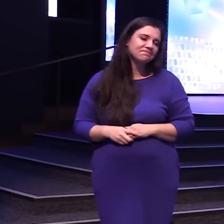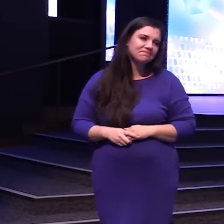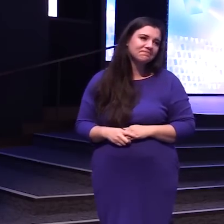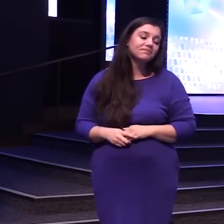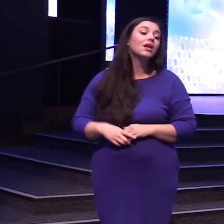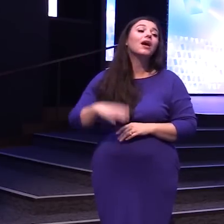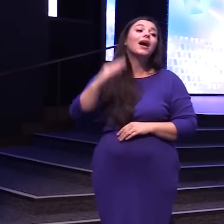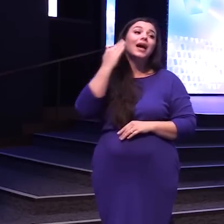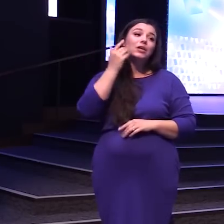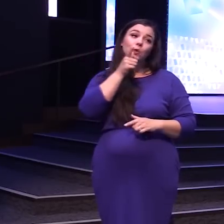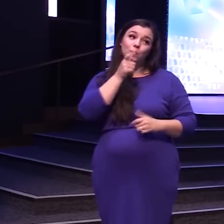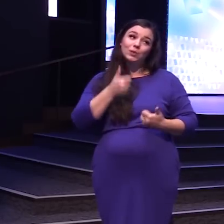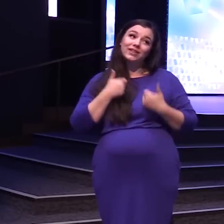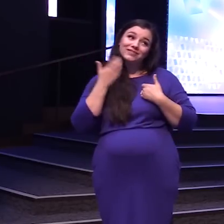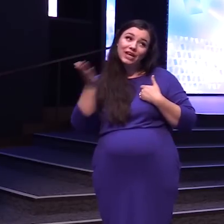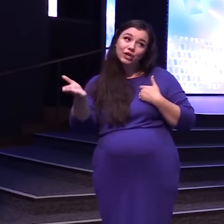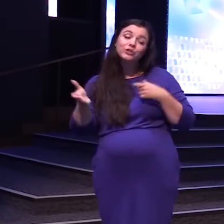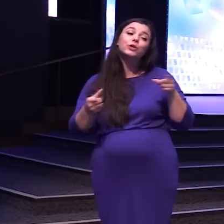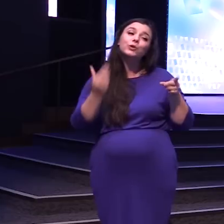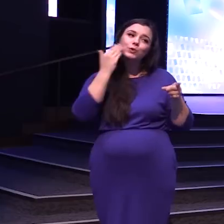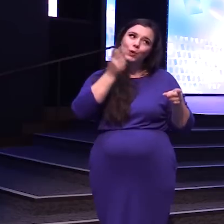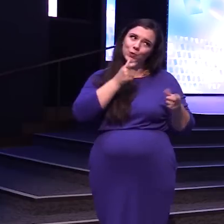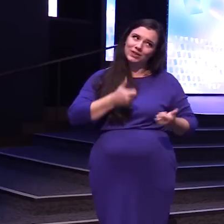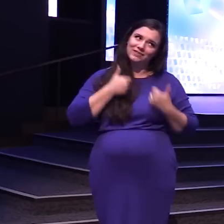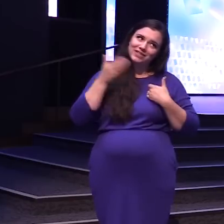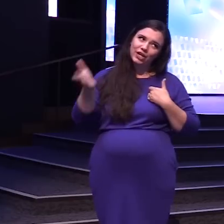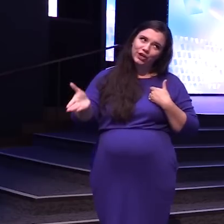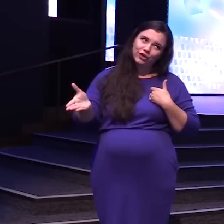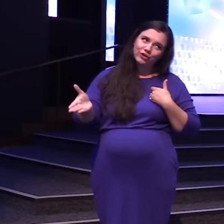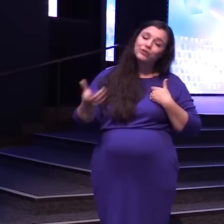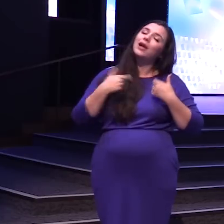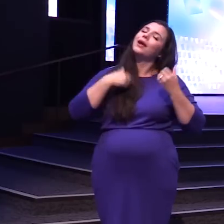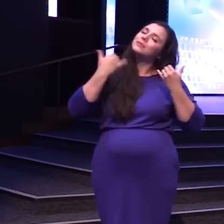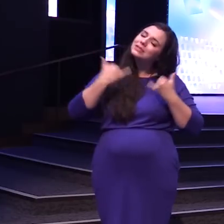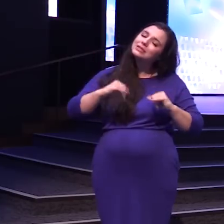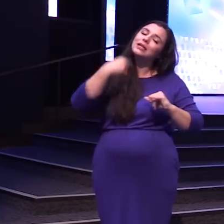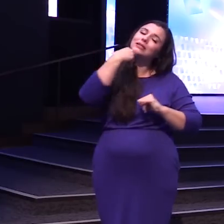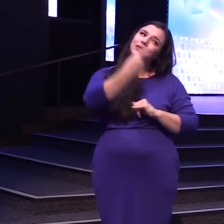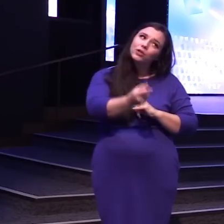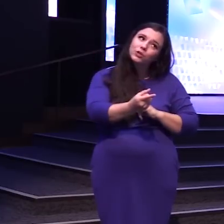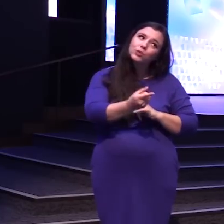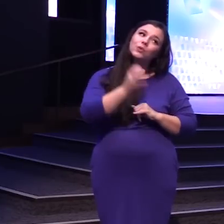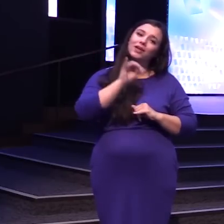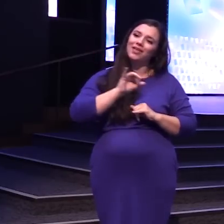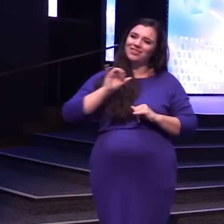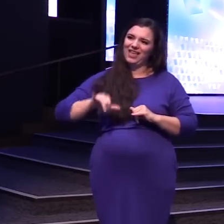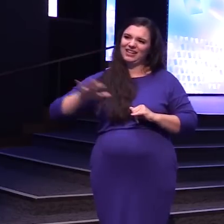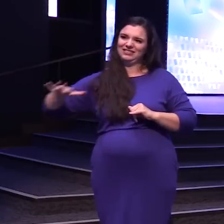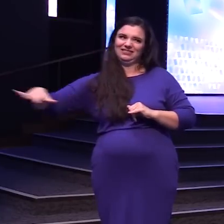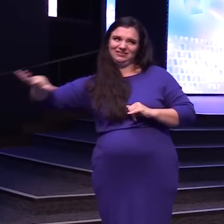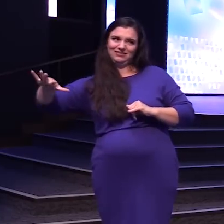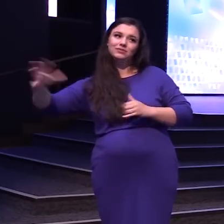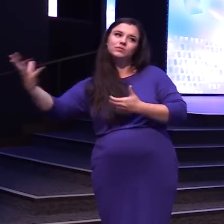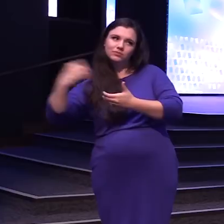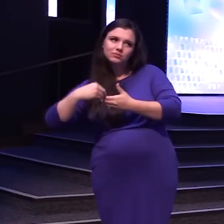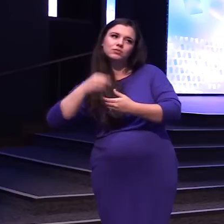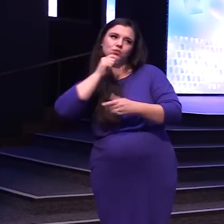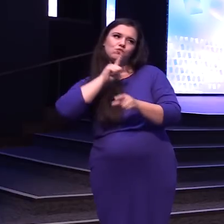I know who's in that land And you know Who's in that land And I'm still telling you That's the promised land